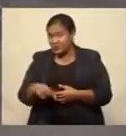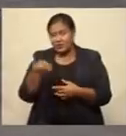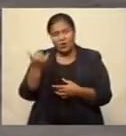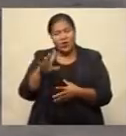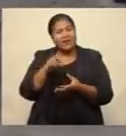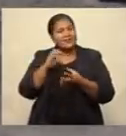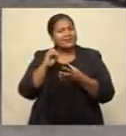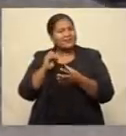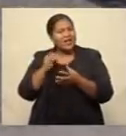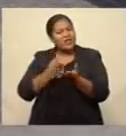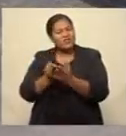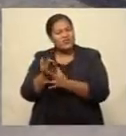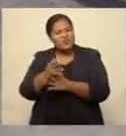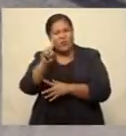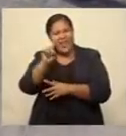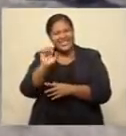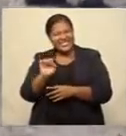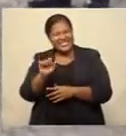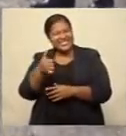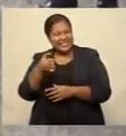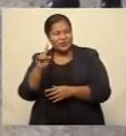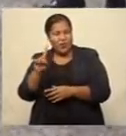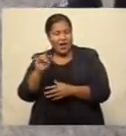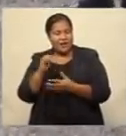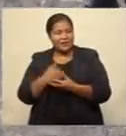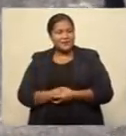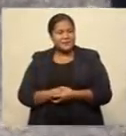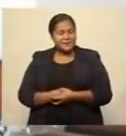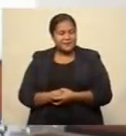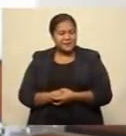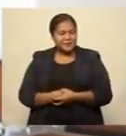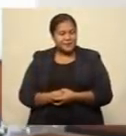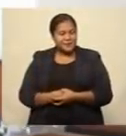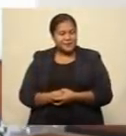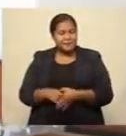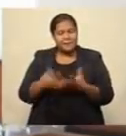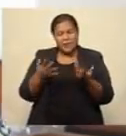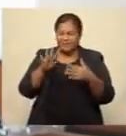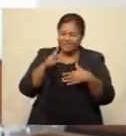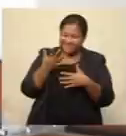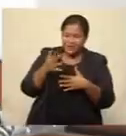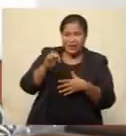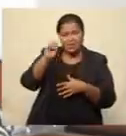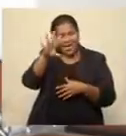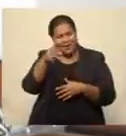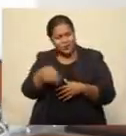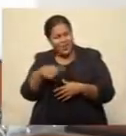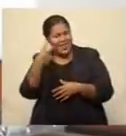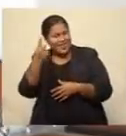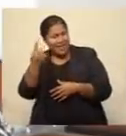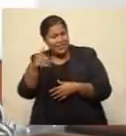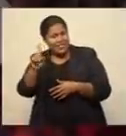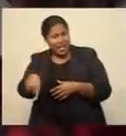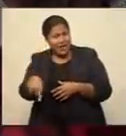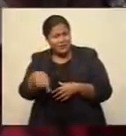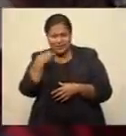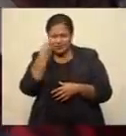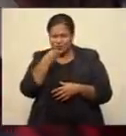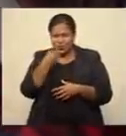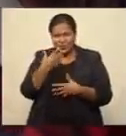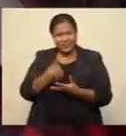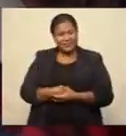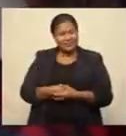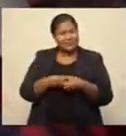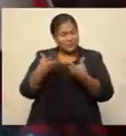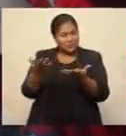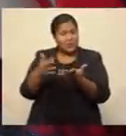made through the Star161 hash helpline. We're looking at currently around 10,000 to 11,000 actual requests. But because